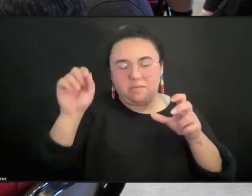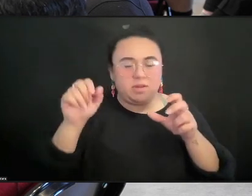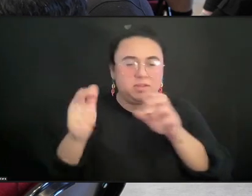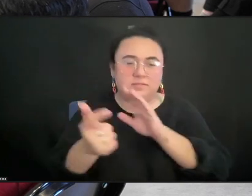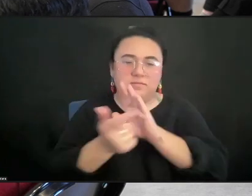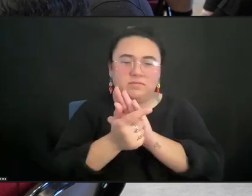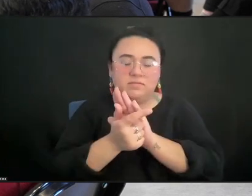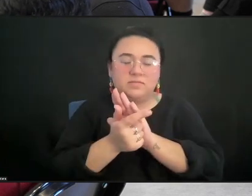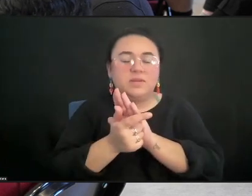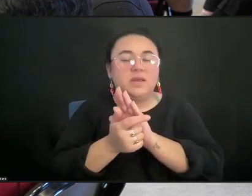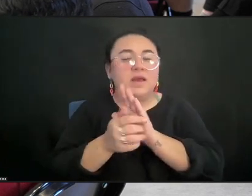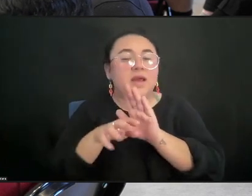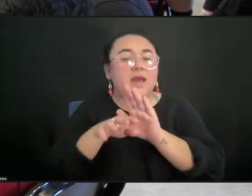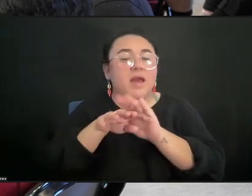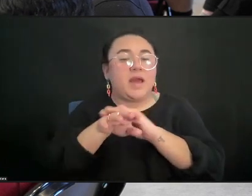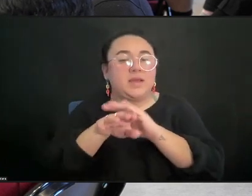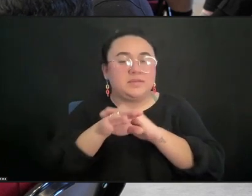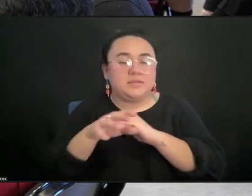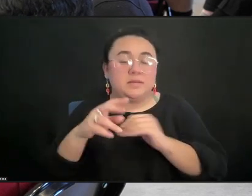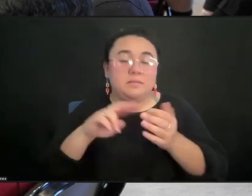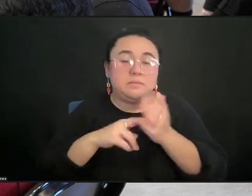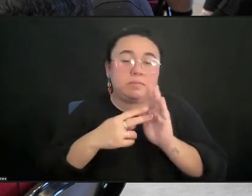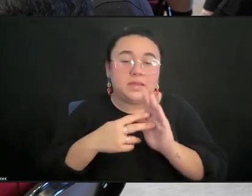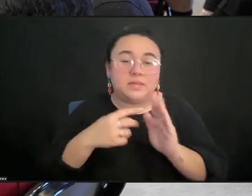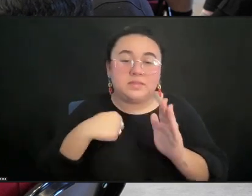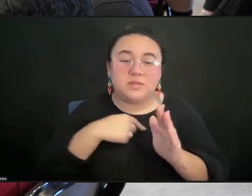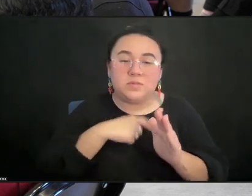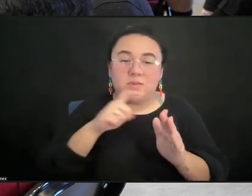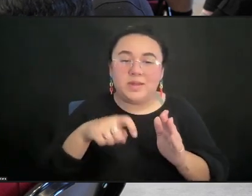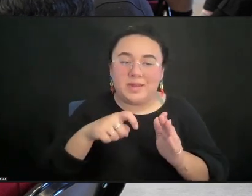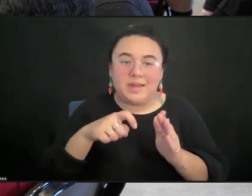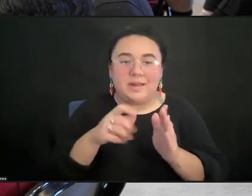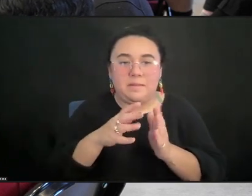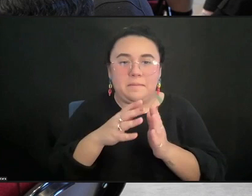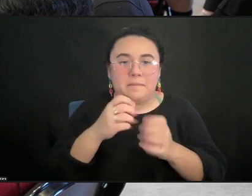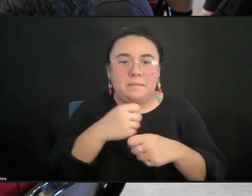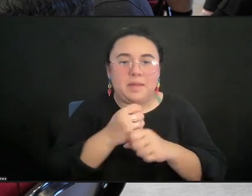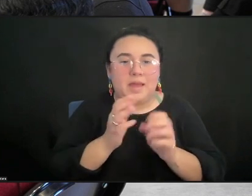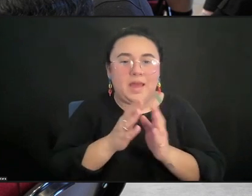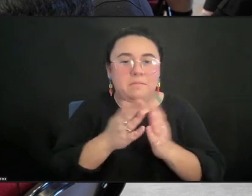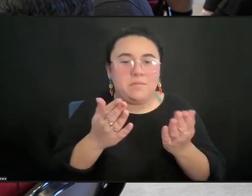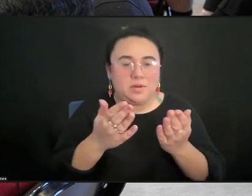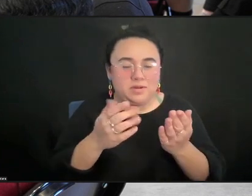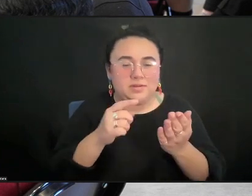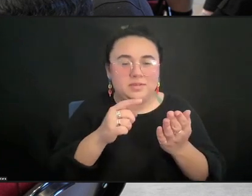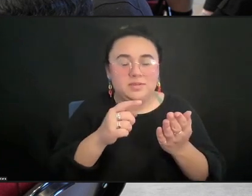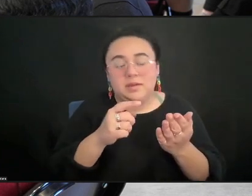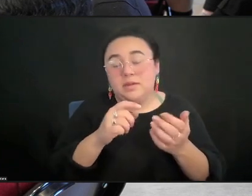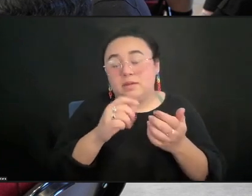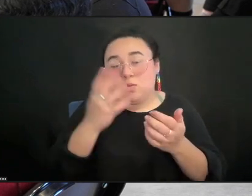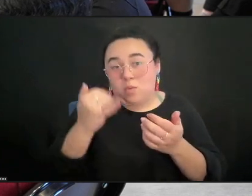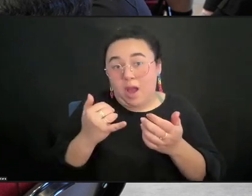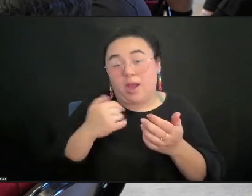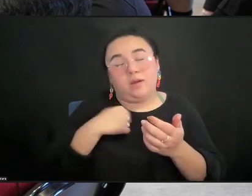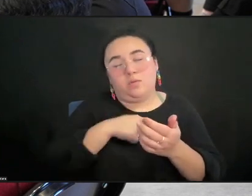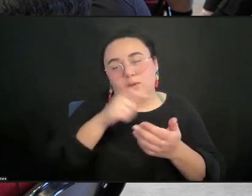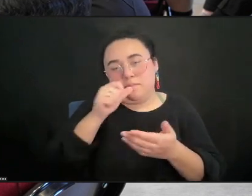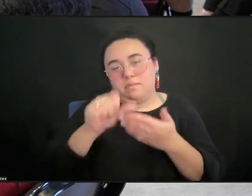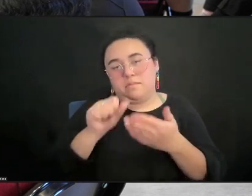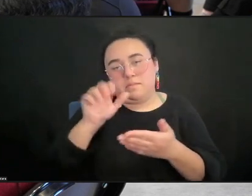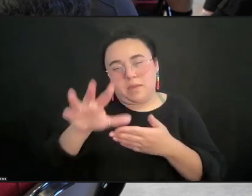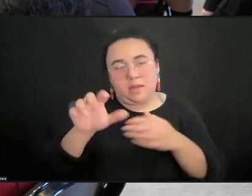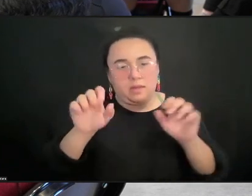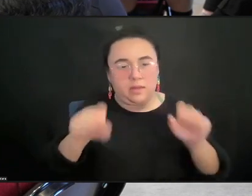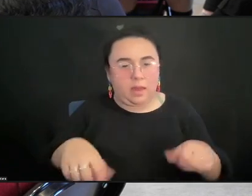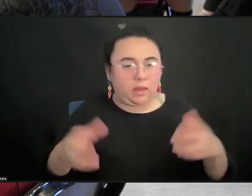book version, because that's the only way we can do it is mail it in the, send it in the mail, right? So, I think that, like, following